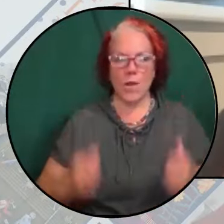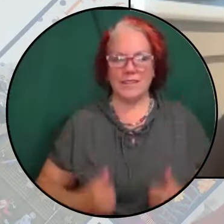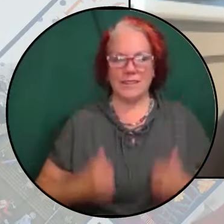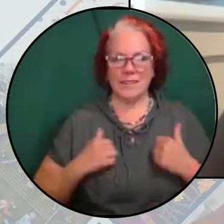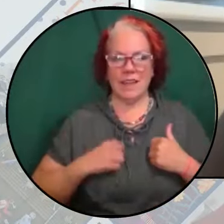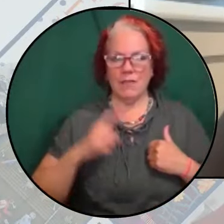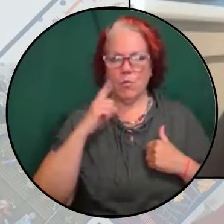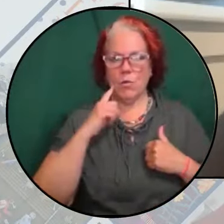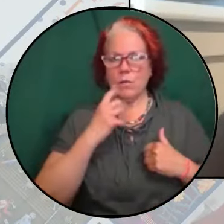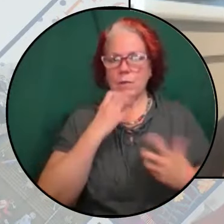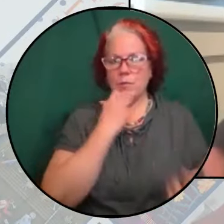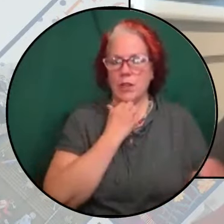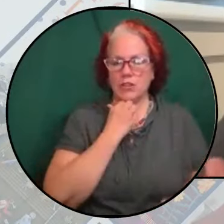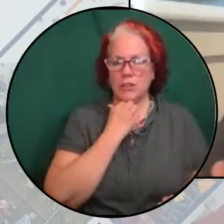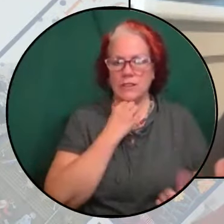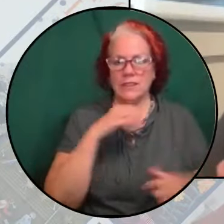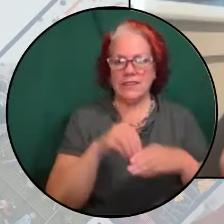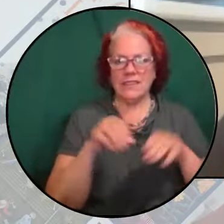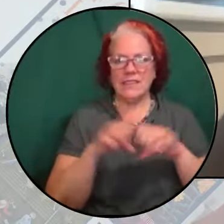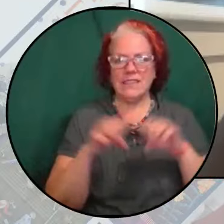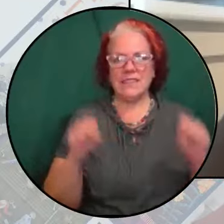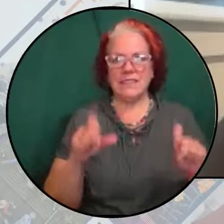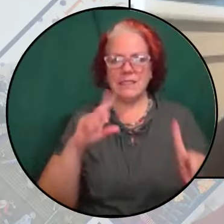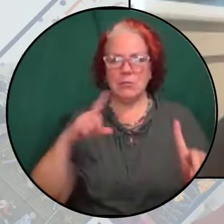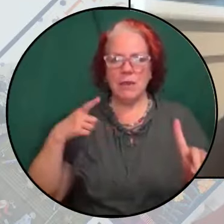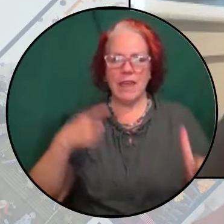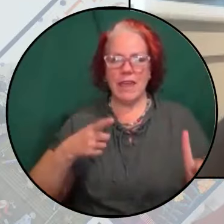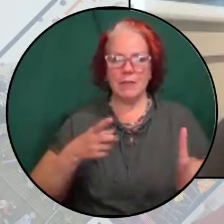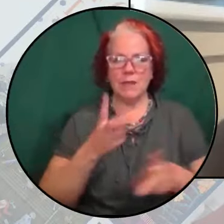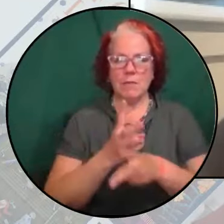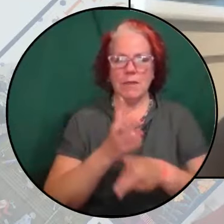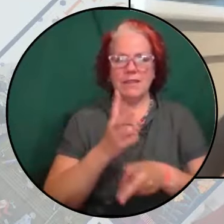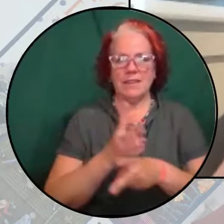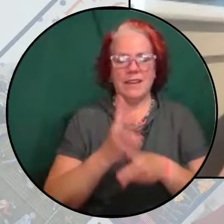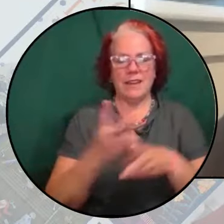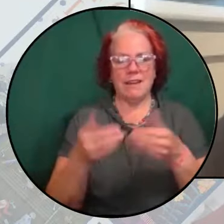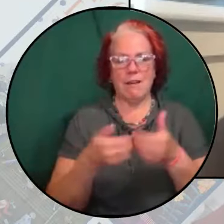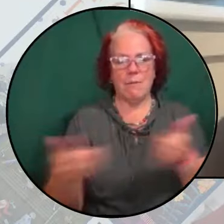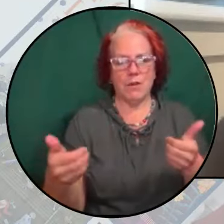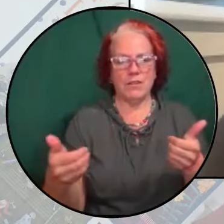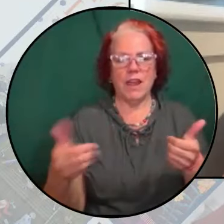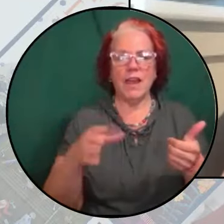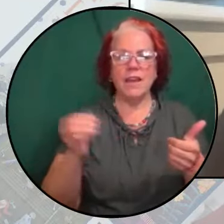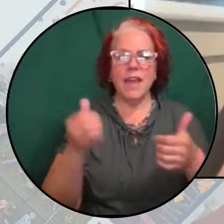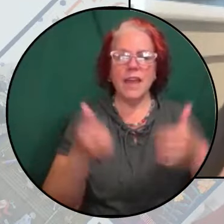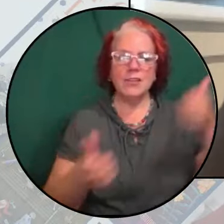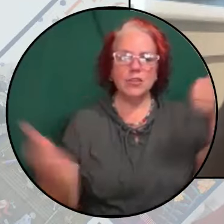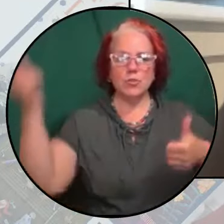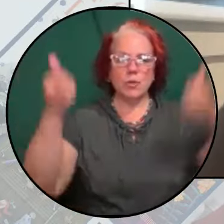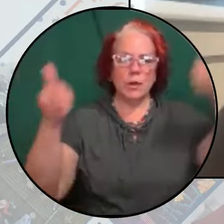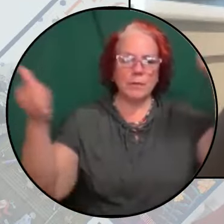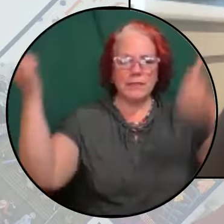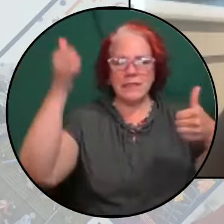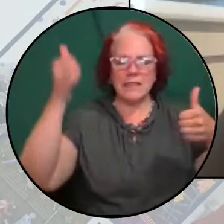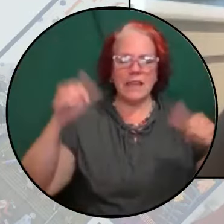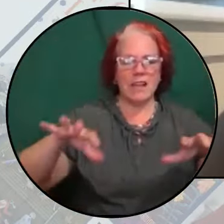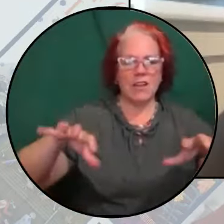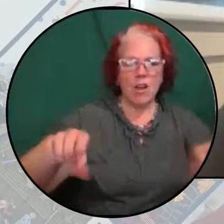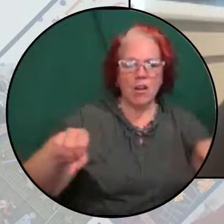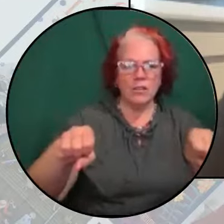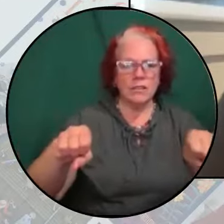will be precious in a system aimed at maintaining apartheid and supremacy and colonization.